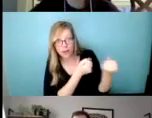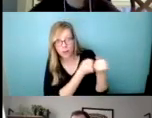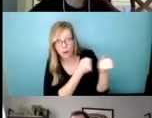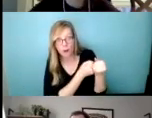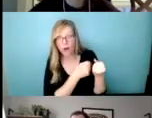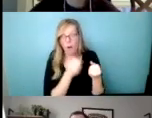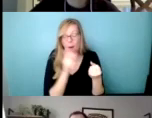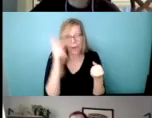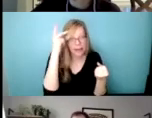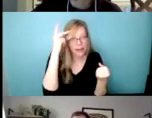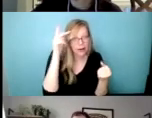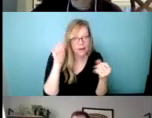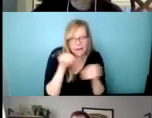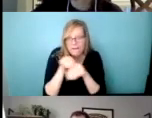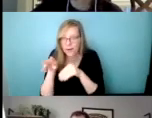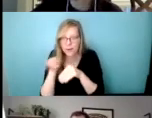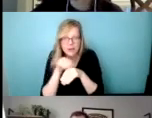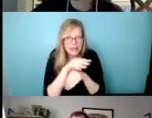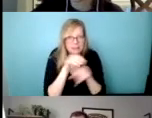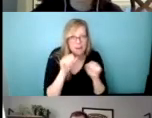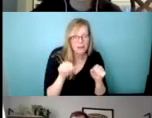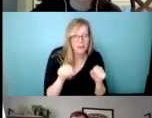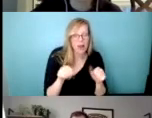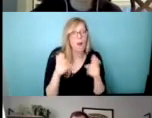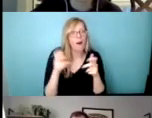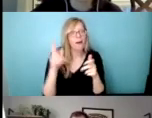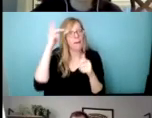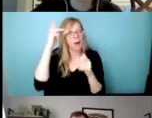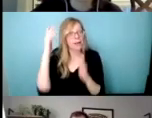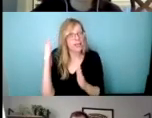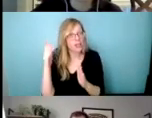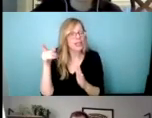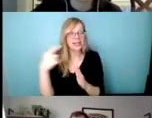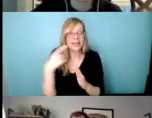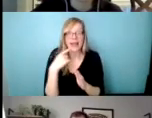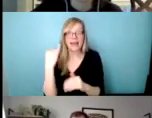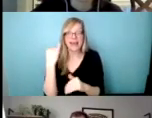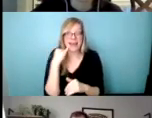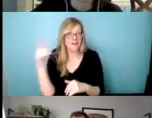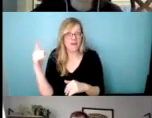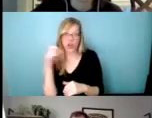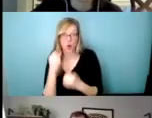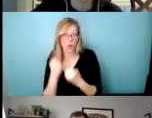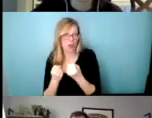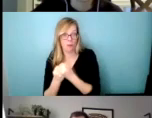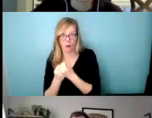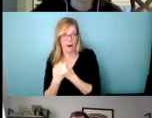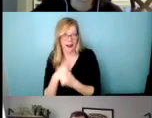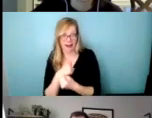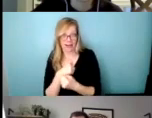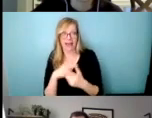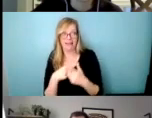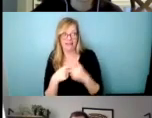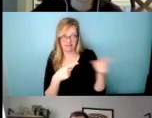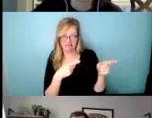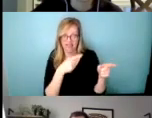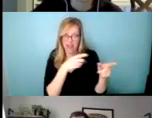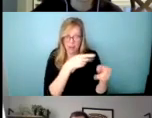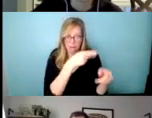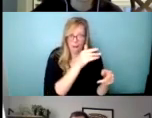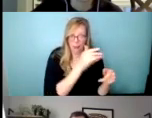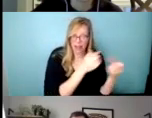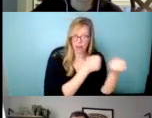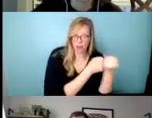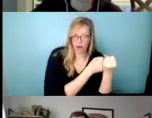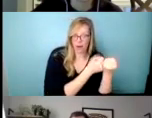Uh, as in, we want a politician to say themselves, well, if I don't support this thing that all these people in the community are supporting, people maybe won't like